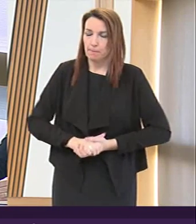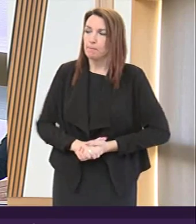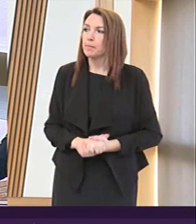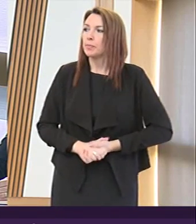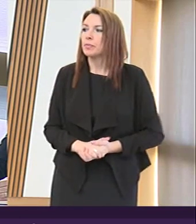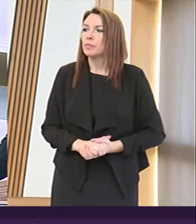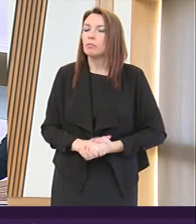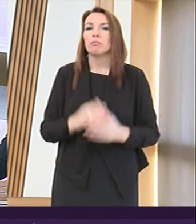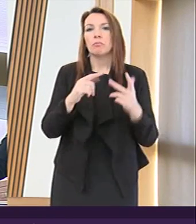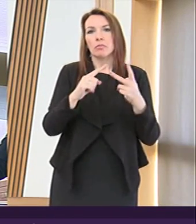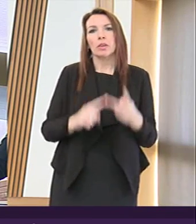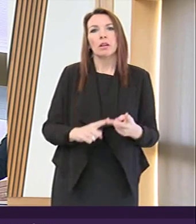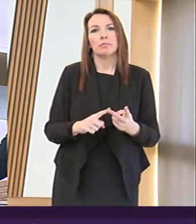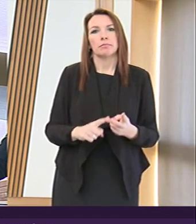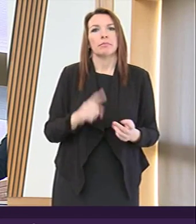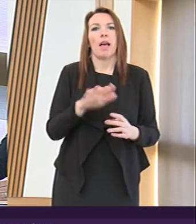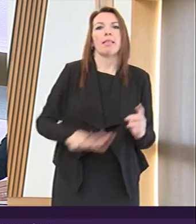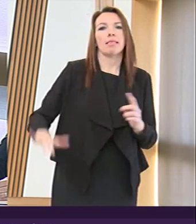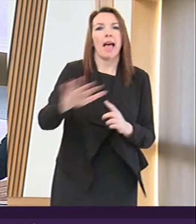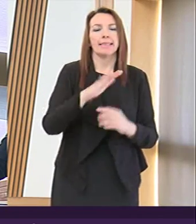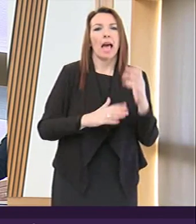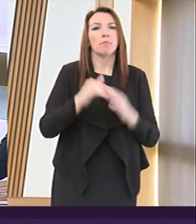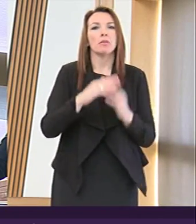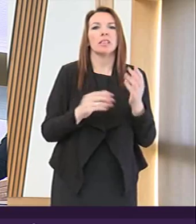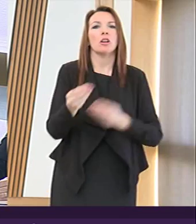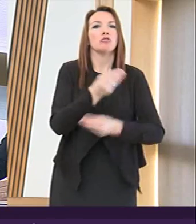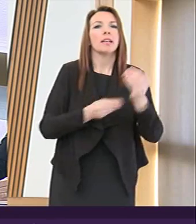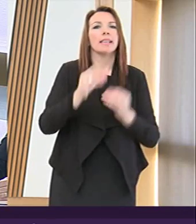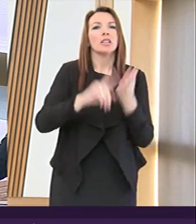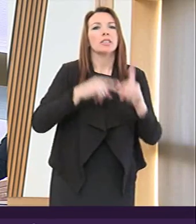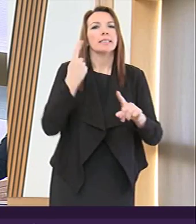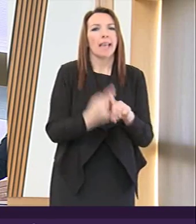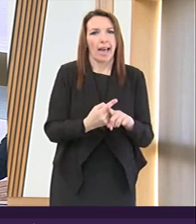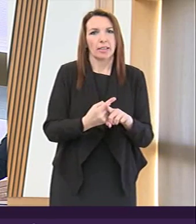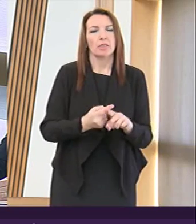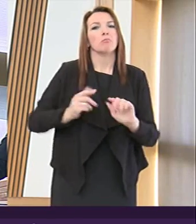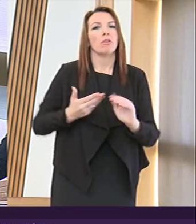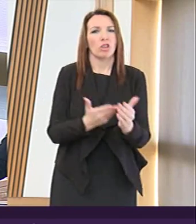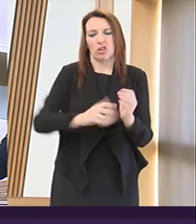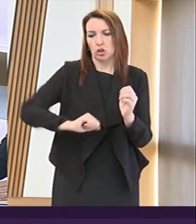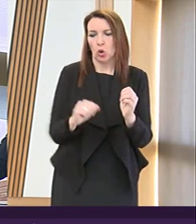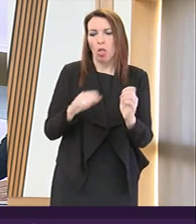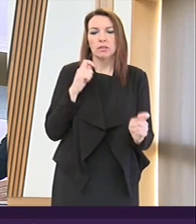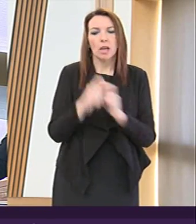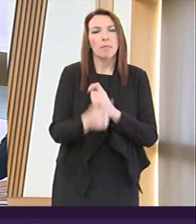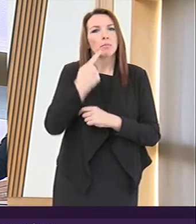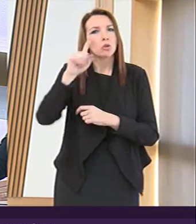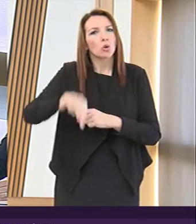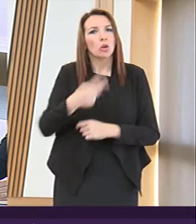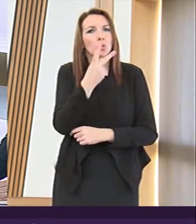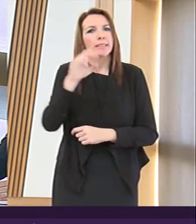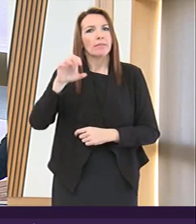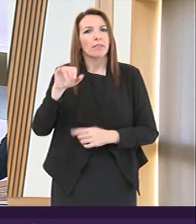Nor on the Land and Building Transaction Tax Transitional Provisions Scotland Amendment Order 2015